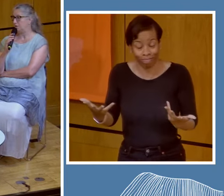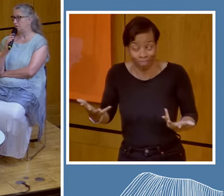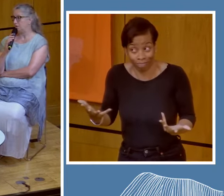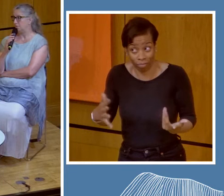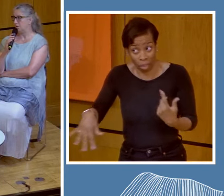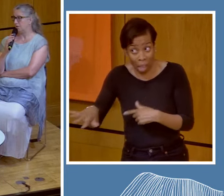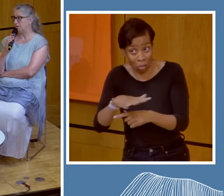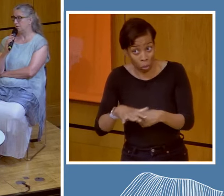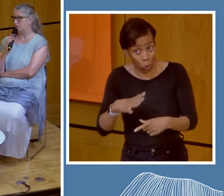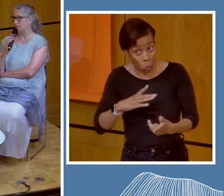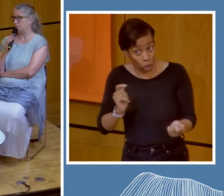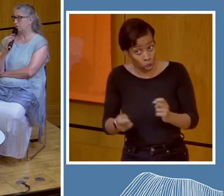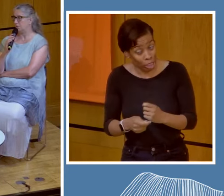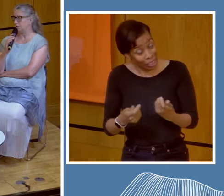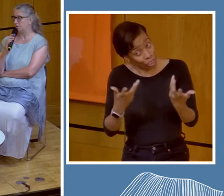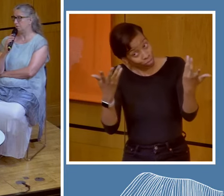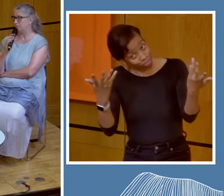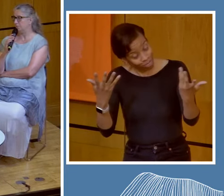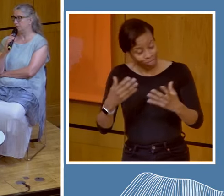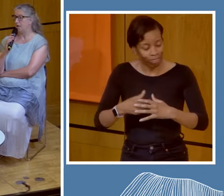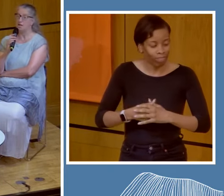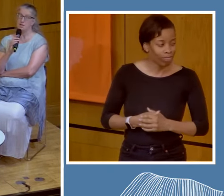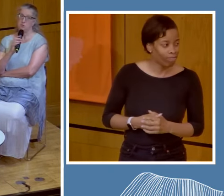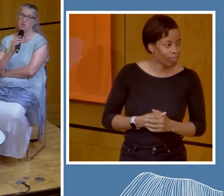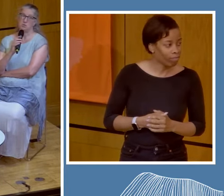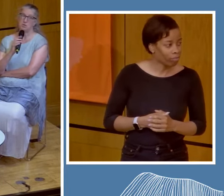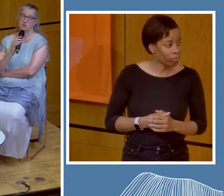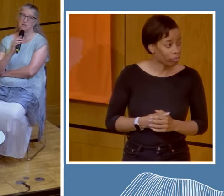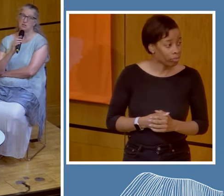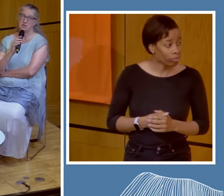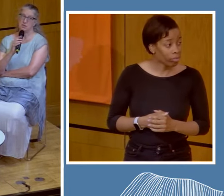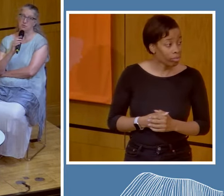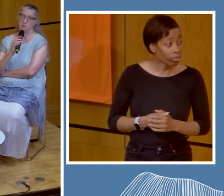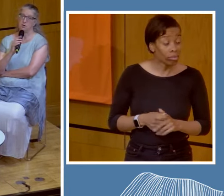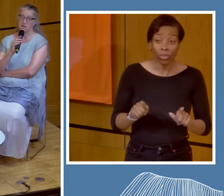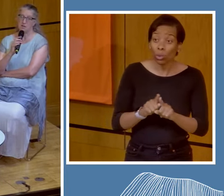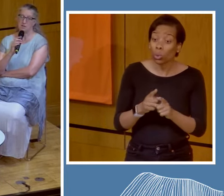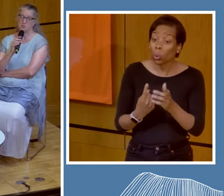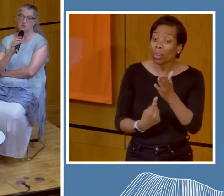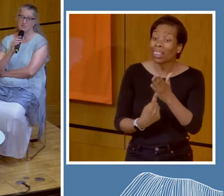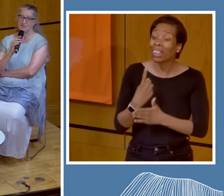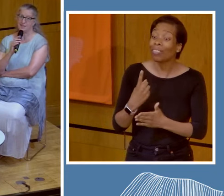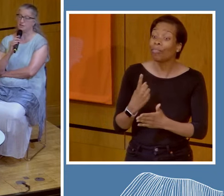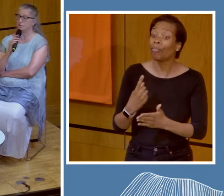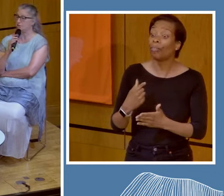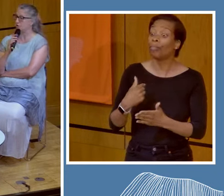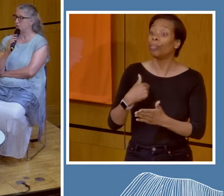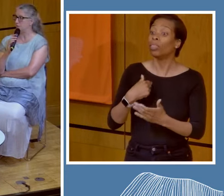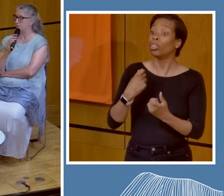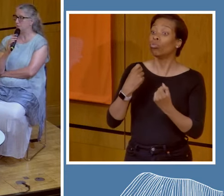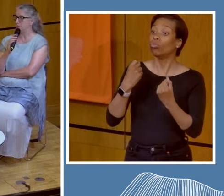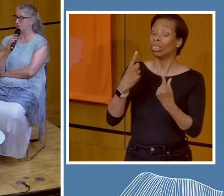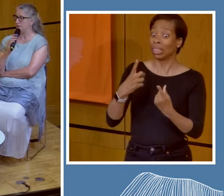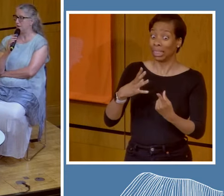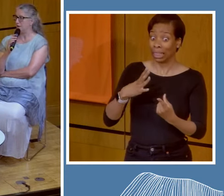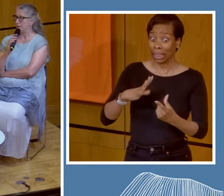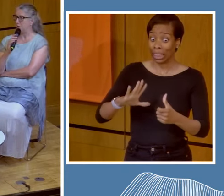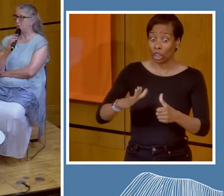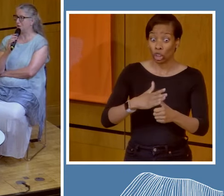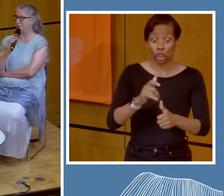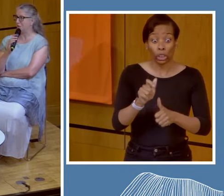to make at the moment. And it would just be a tragedy if we realised we needed the indigenous peoples